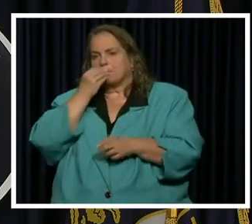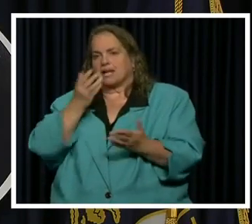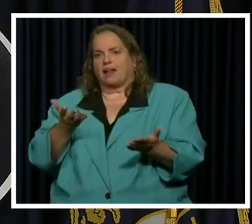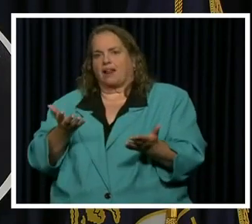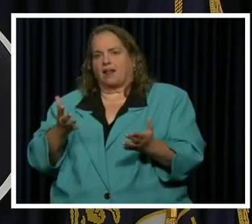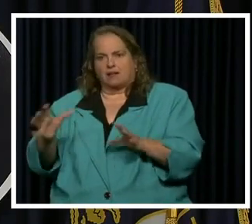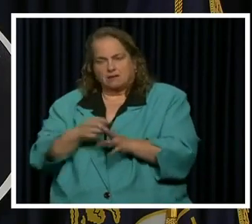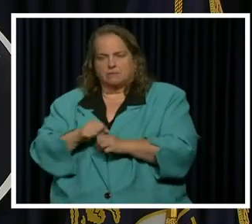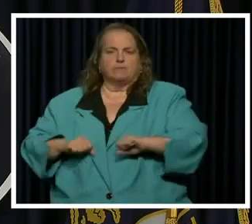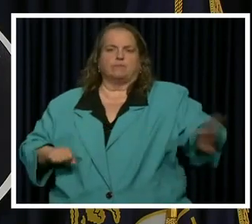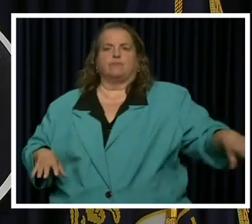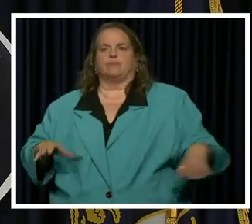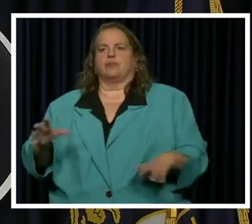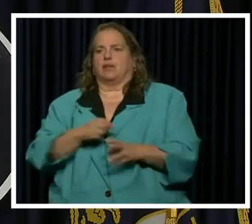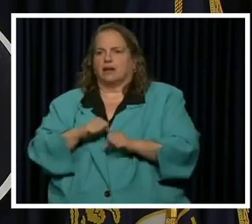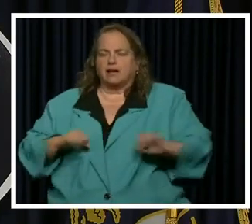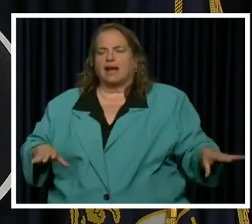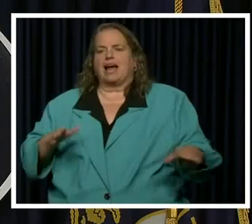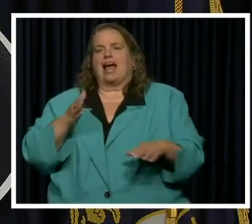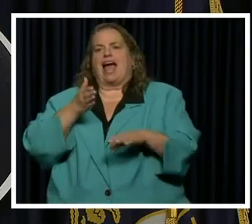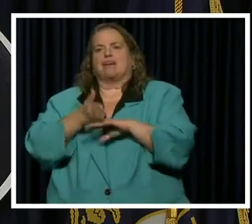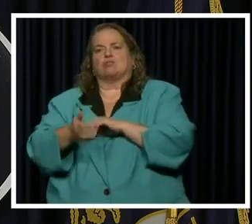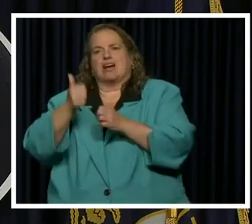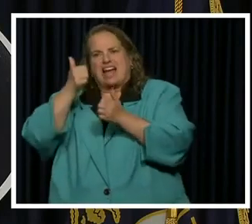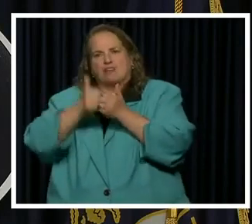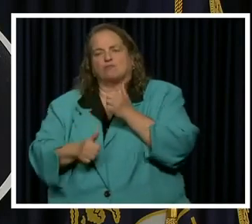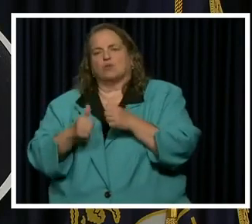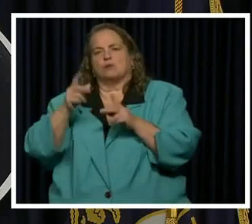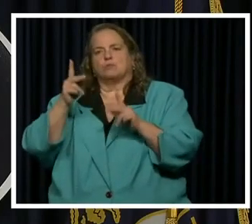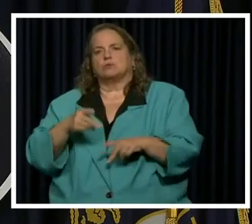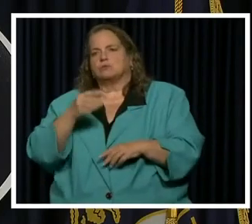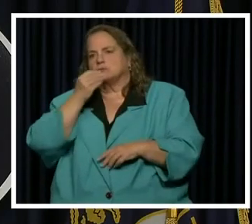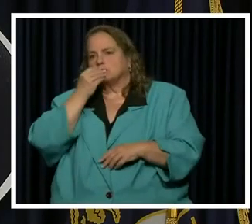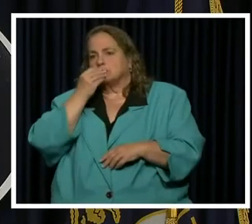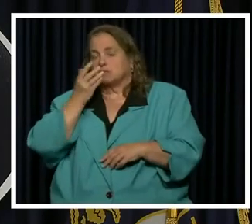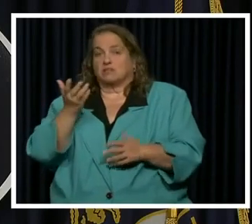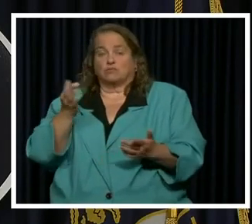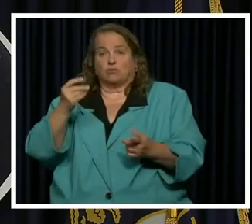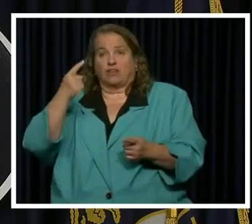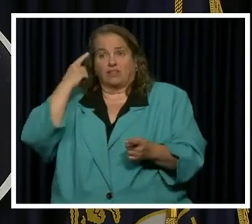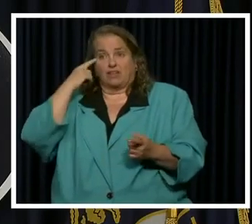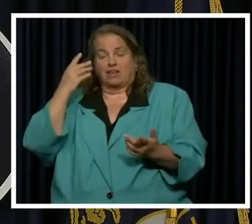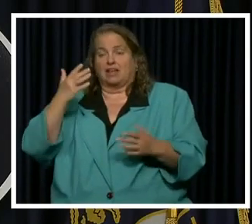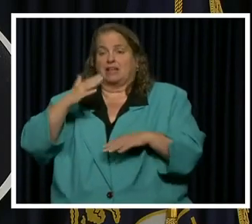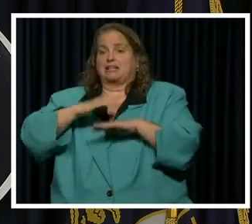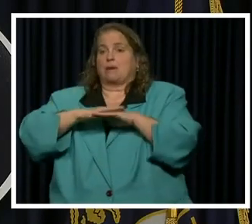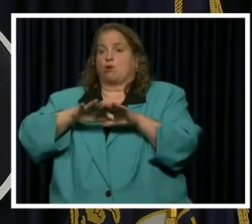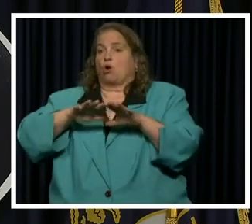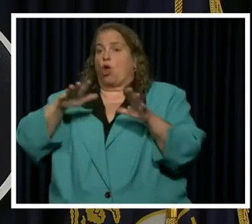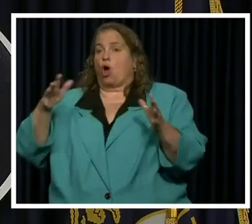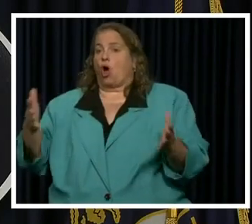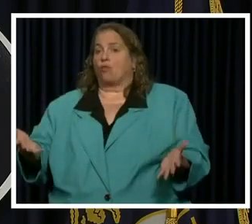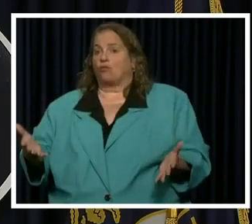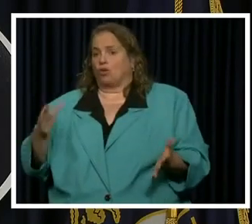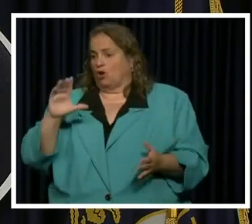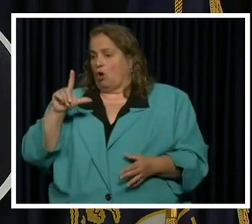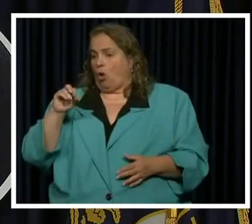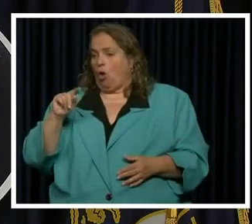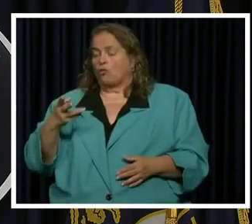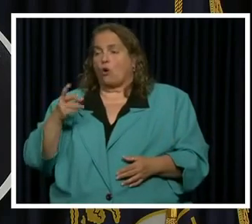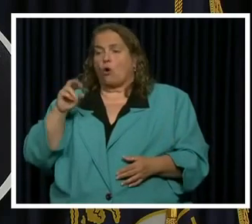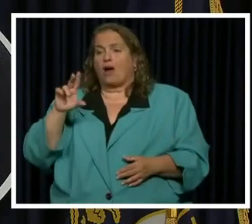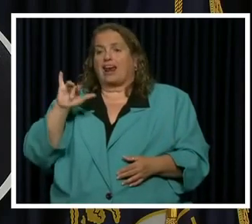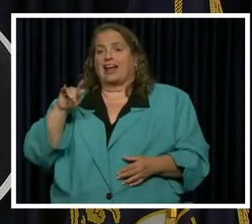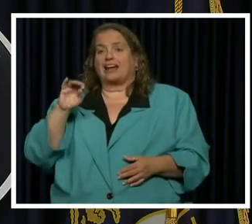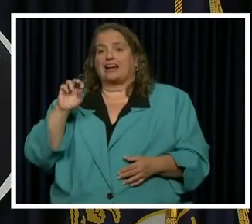person, every individual, because if you think about, you know, people like, I guess their their tablecloths, um, their cloth or linen